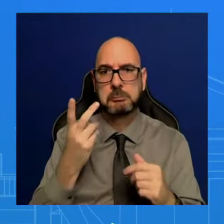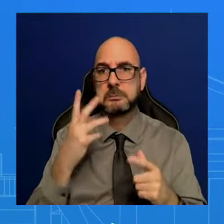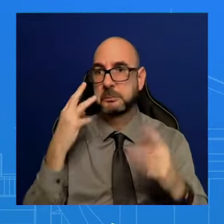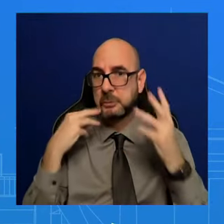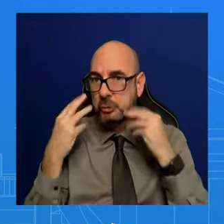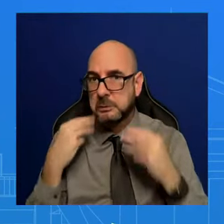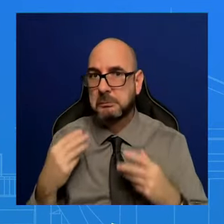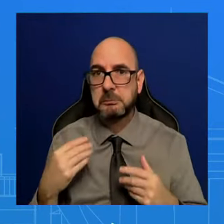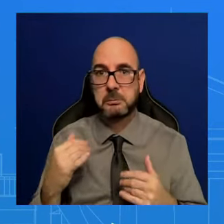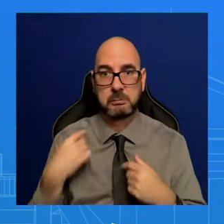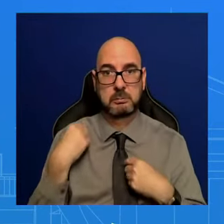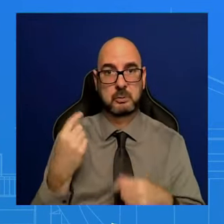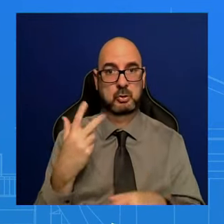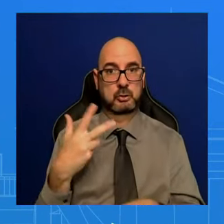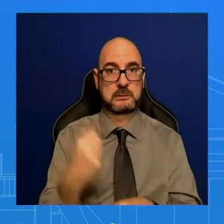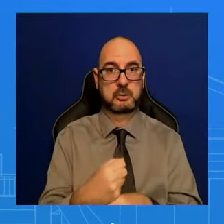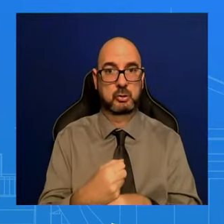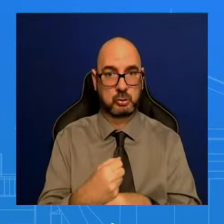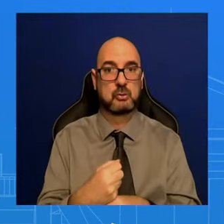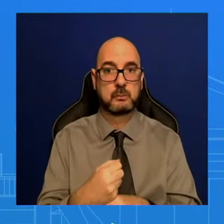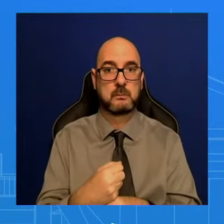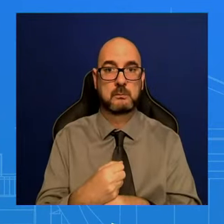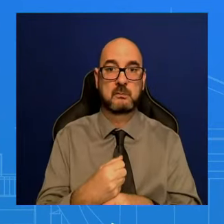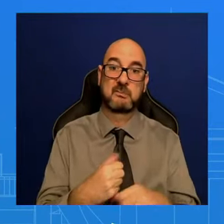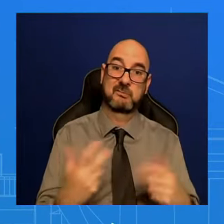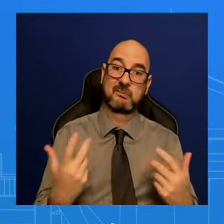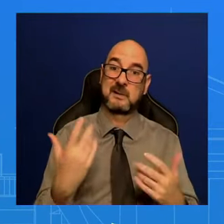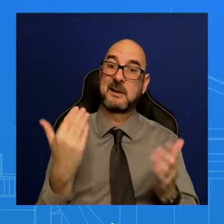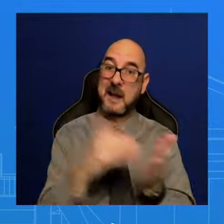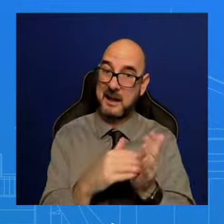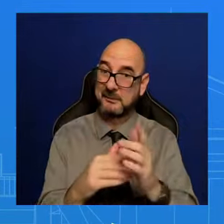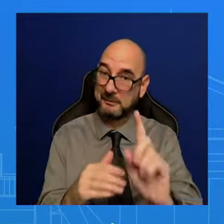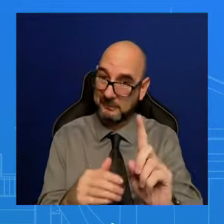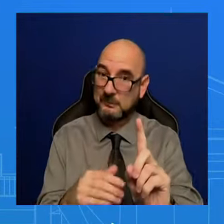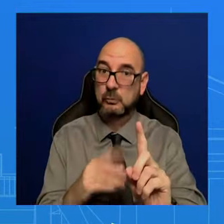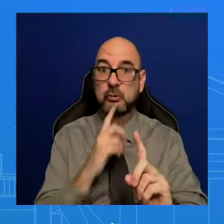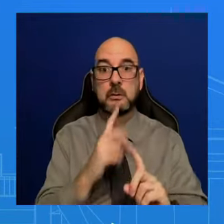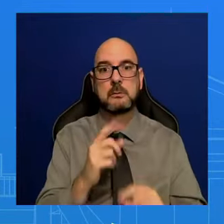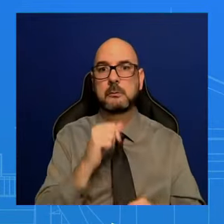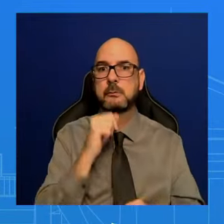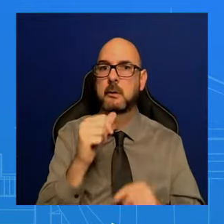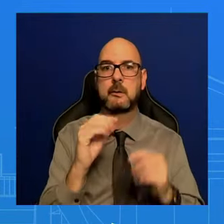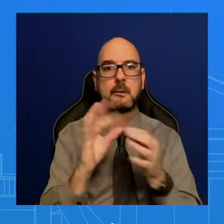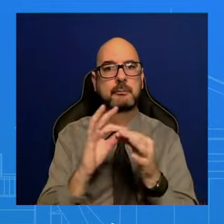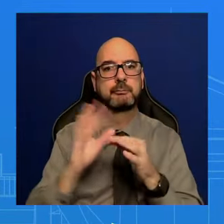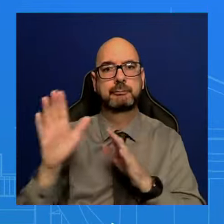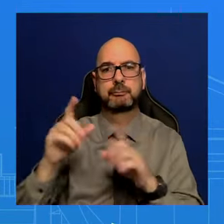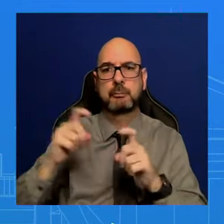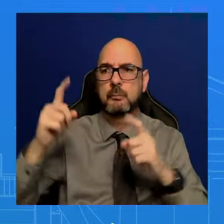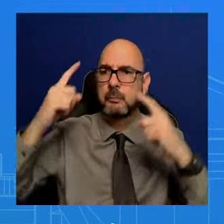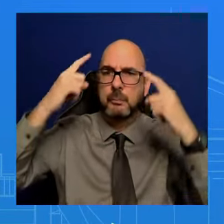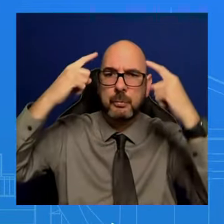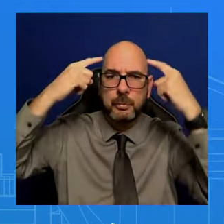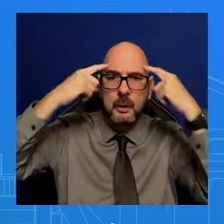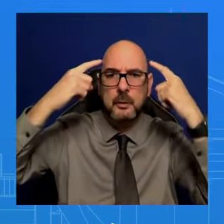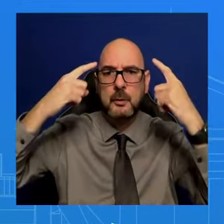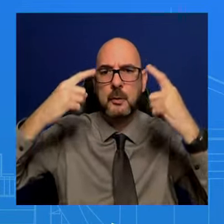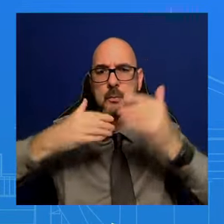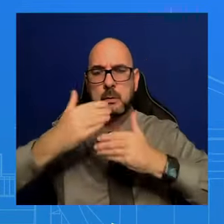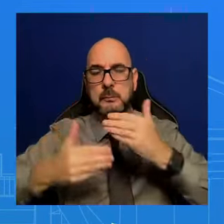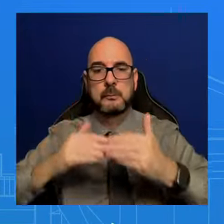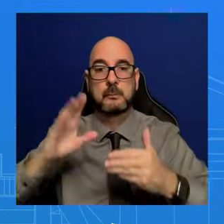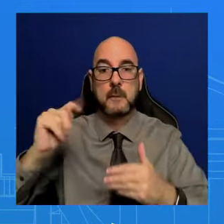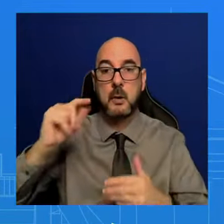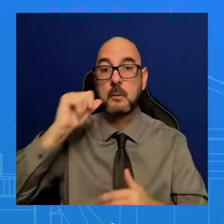going to be really mindful. Not going to dive into his thought process. I think when he delivers his speech tomorrow night, you'll get a